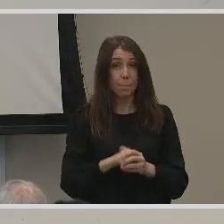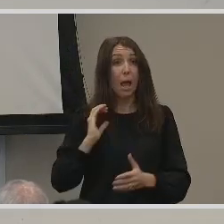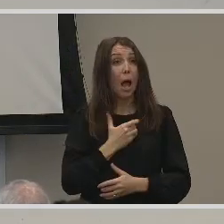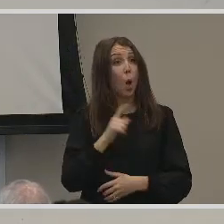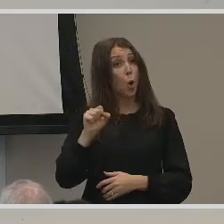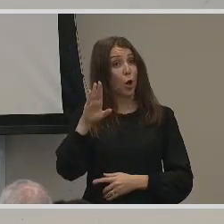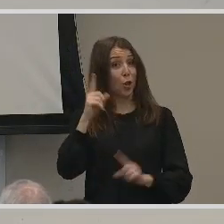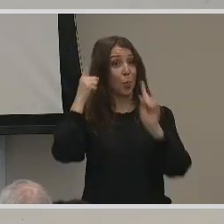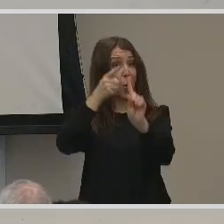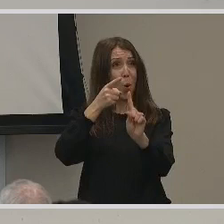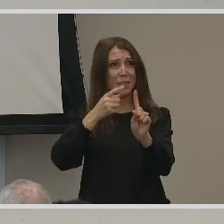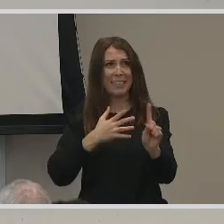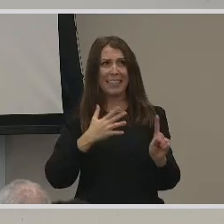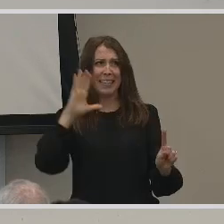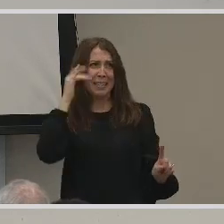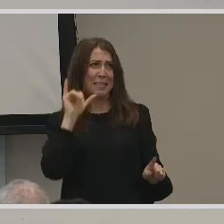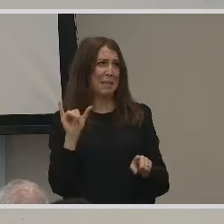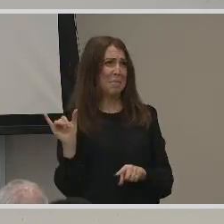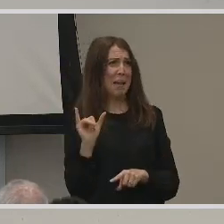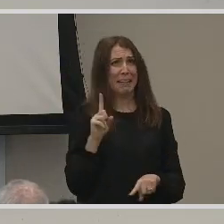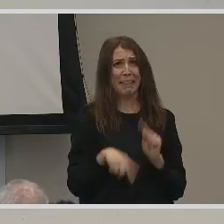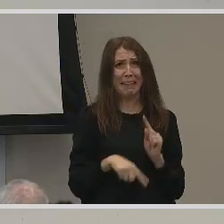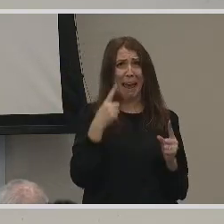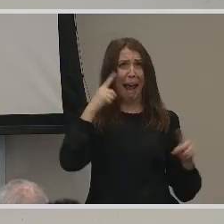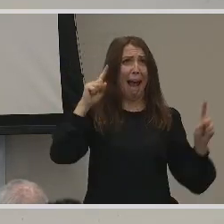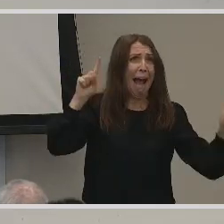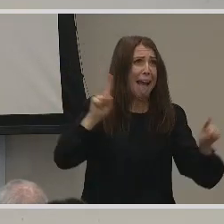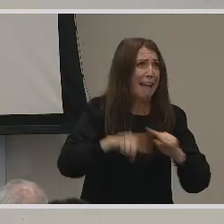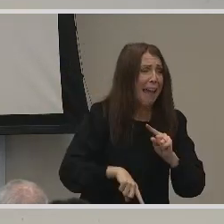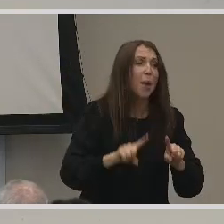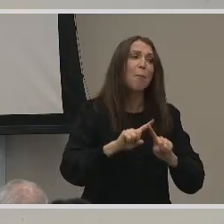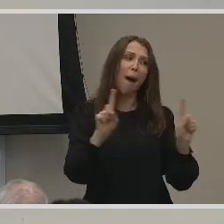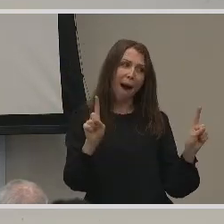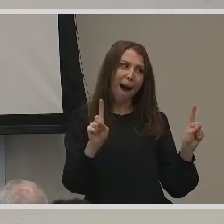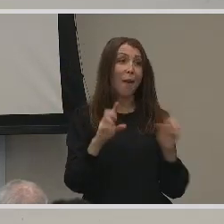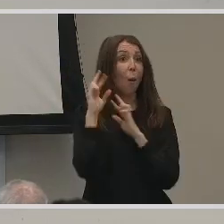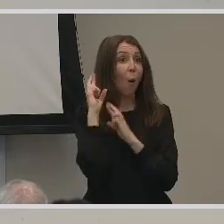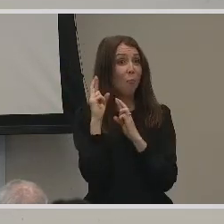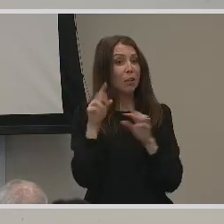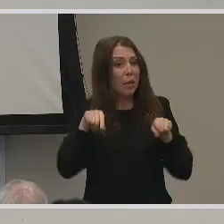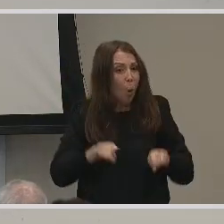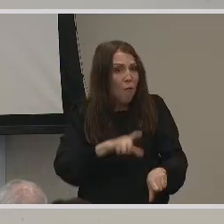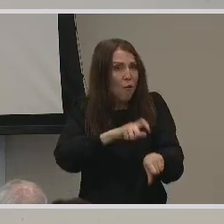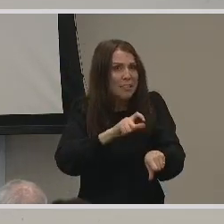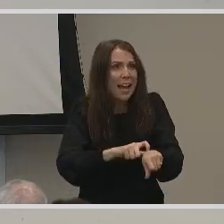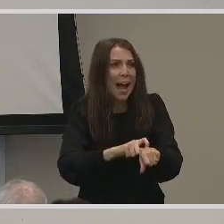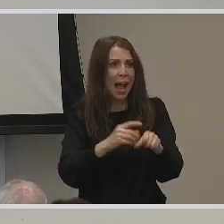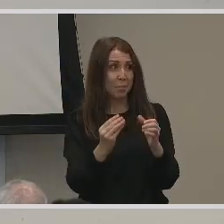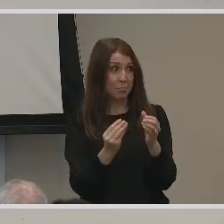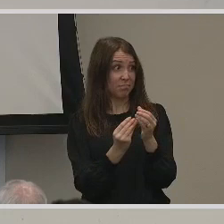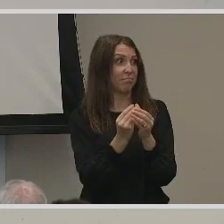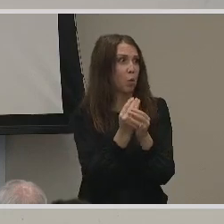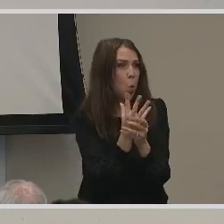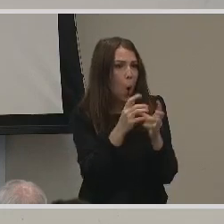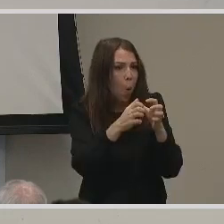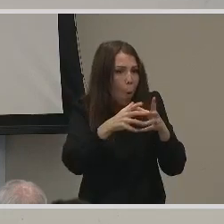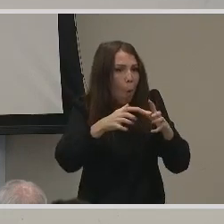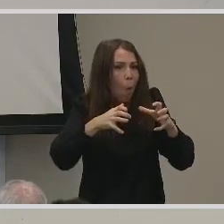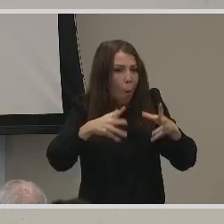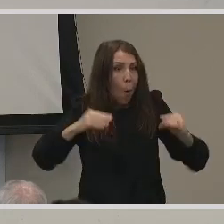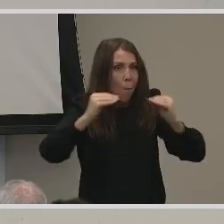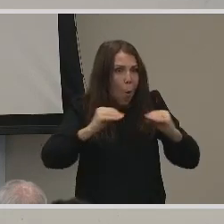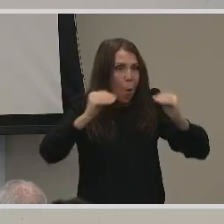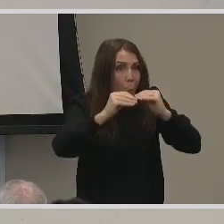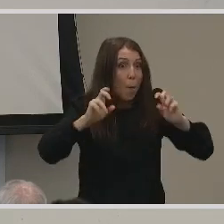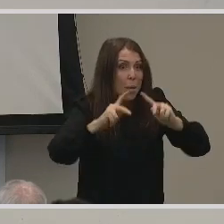goals can seem lofty, but as we build and grow a presence on campus, we really hope that even some of our goals can make an impact here at Case.